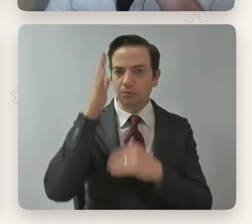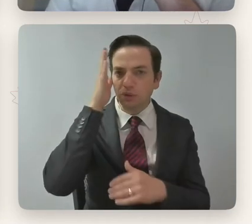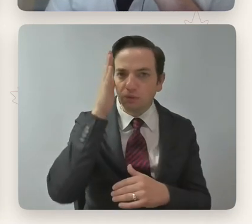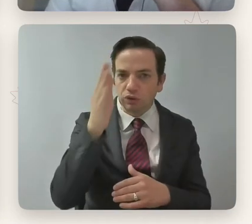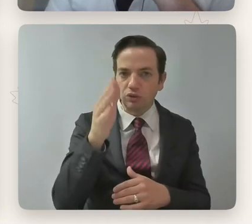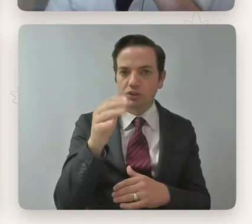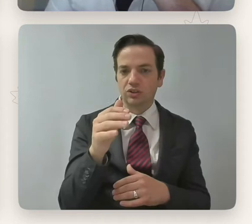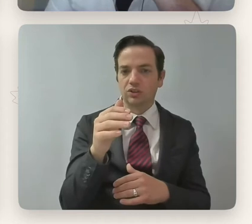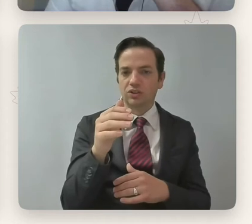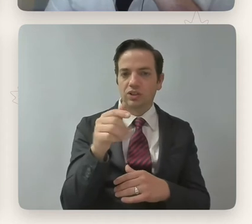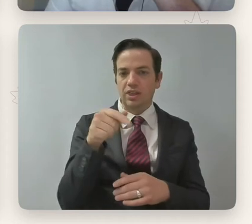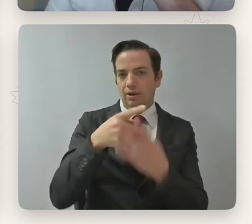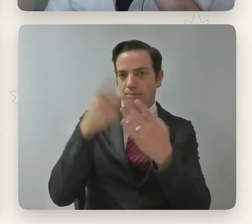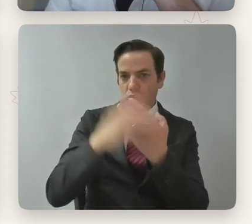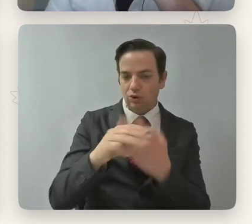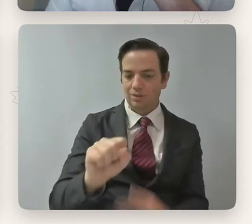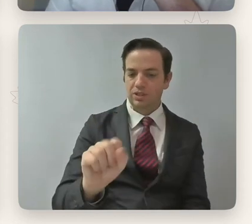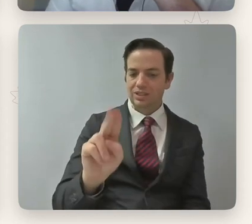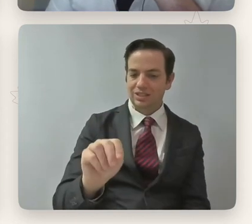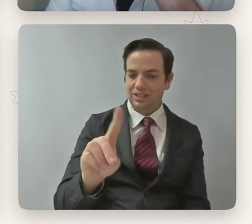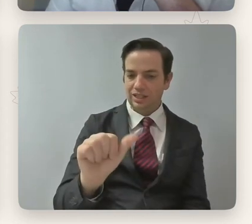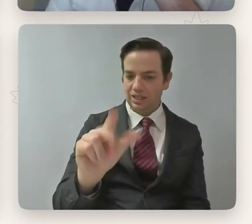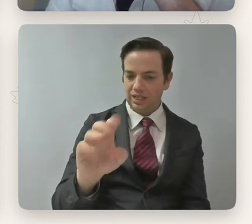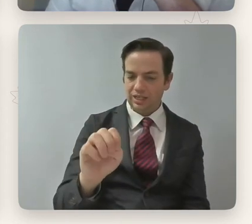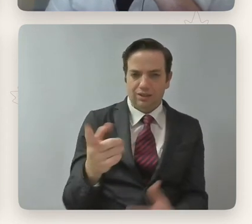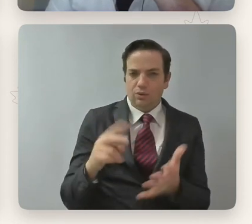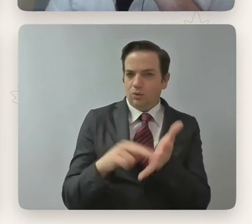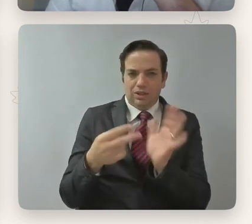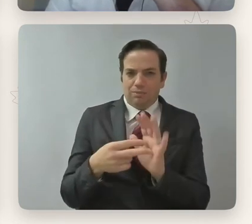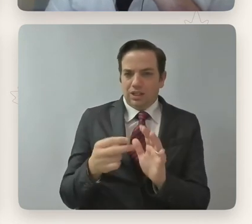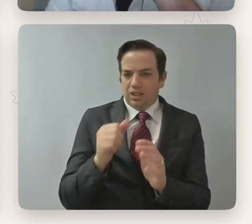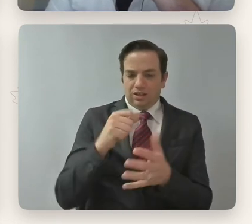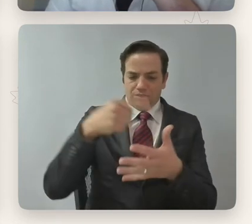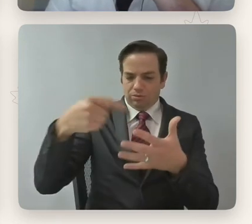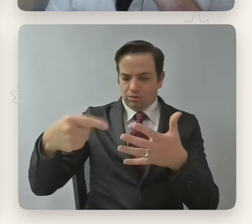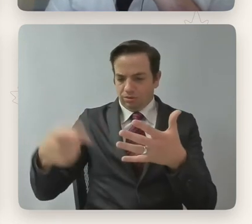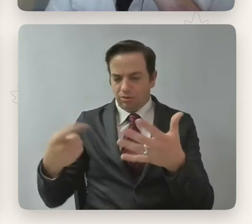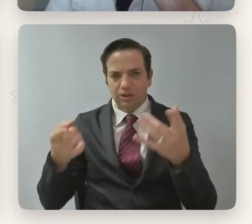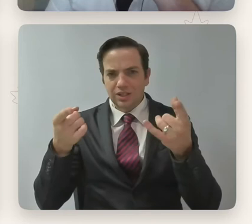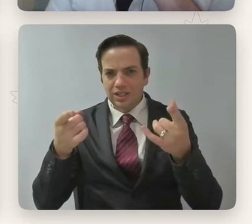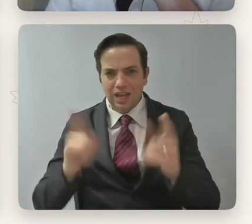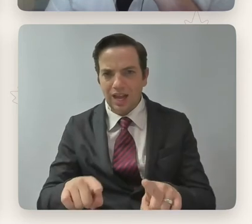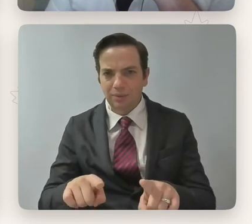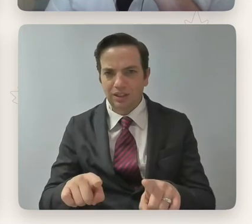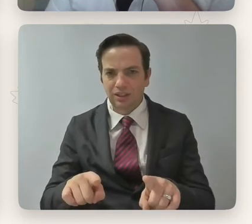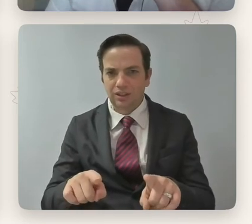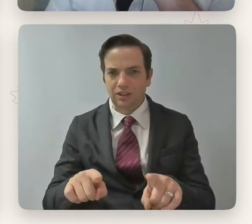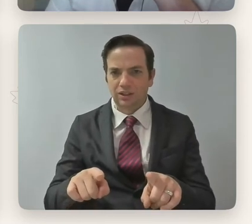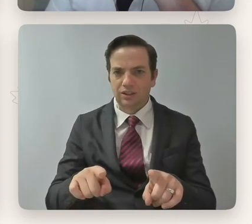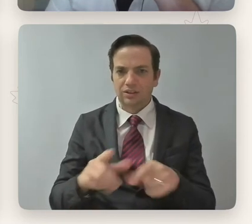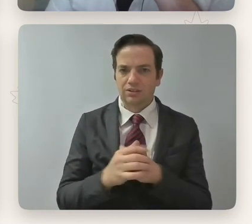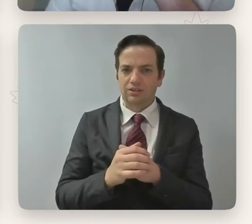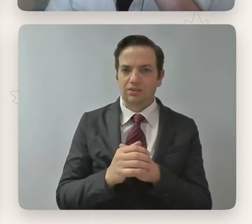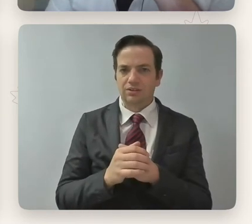of where we find ourselves as a panel. Is disability having a positive moment in the industry right